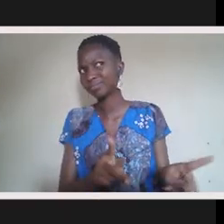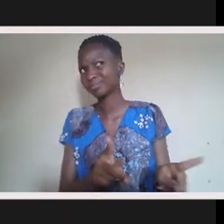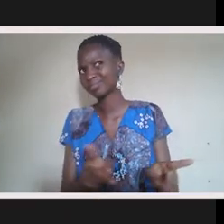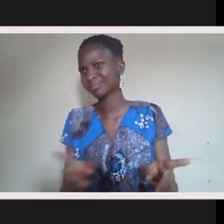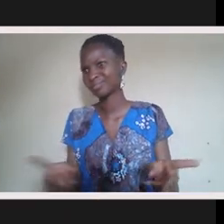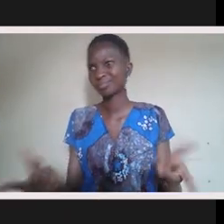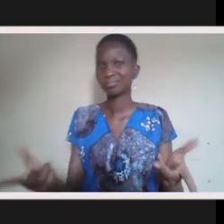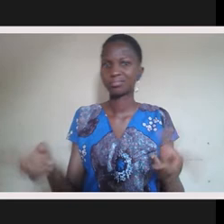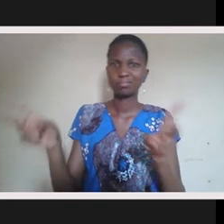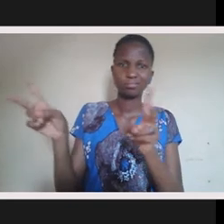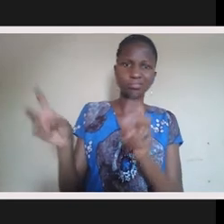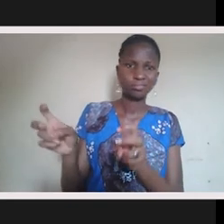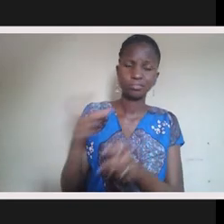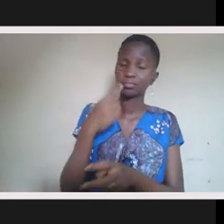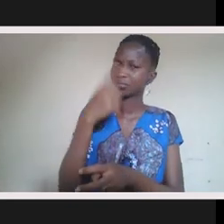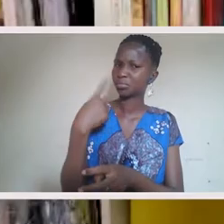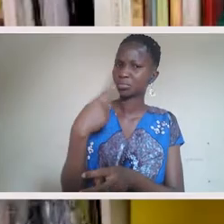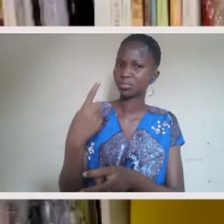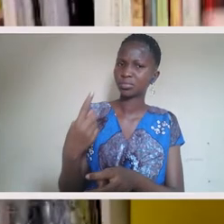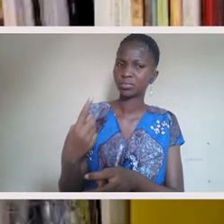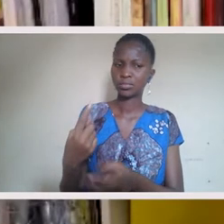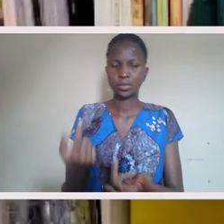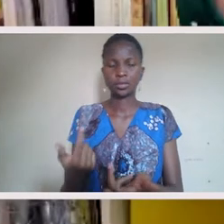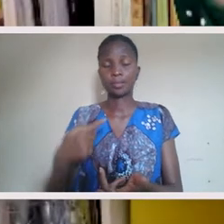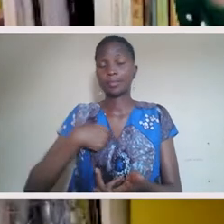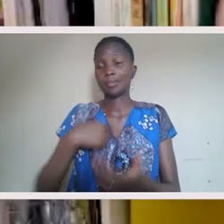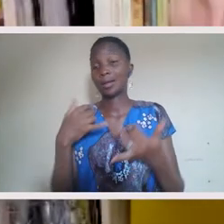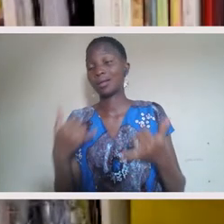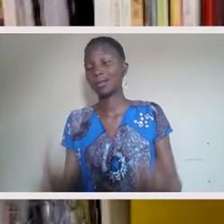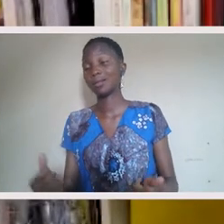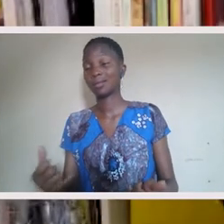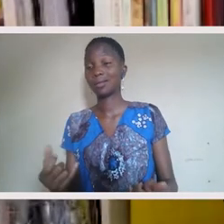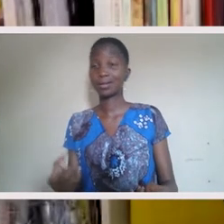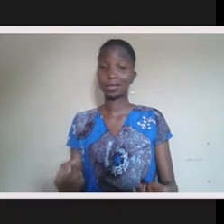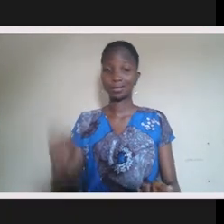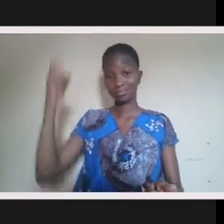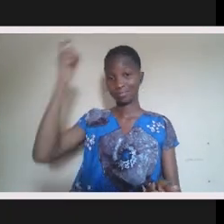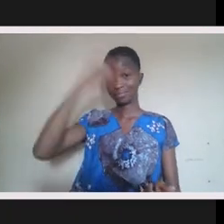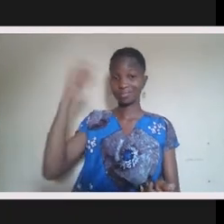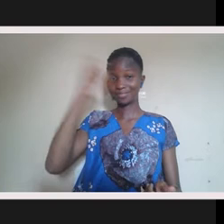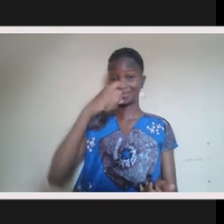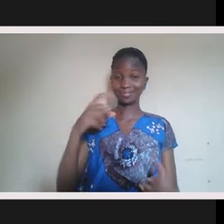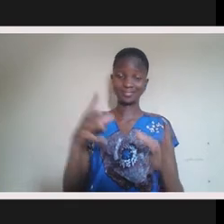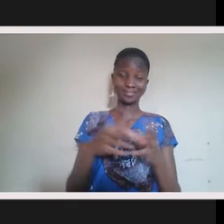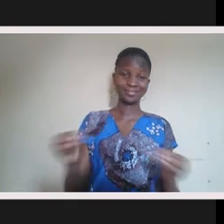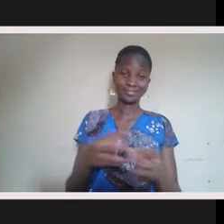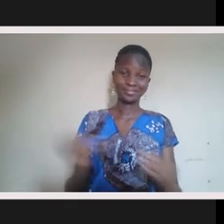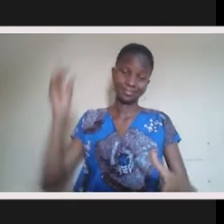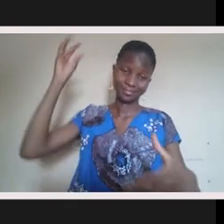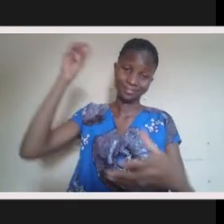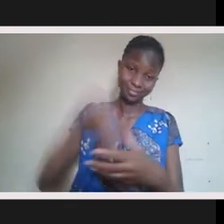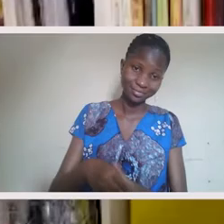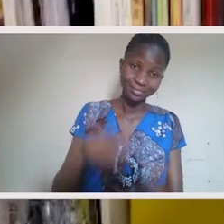Now the, the layer underneath that is I'm going to bring my smart behind into the, my new Eurekan